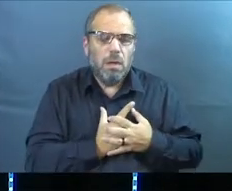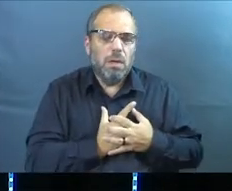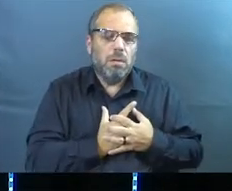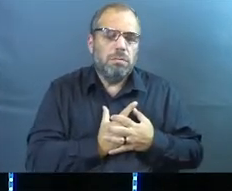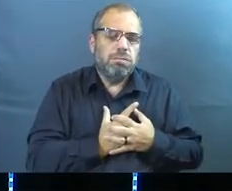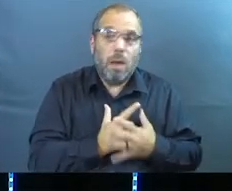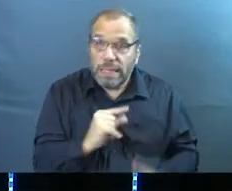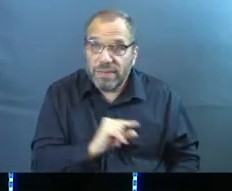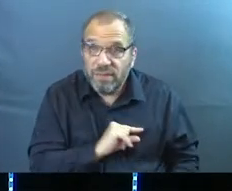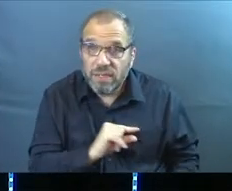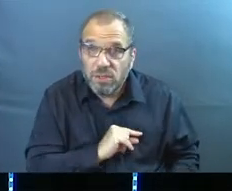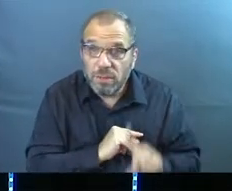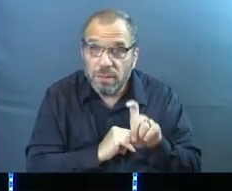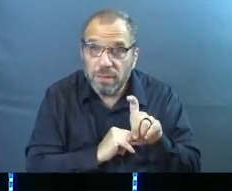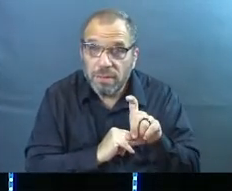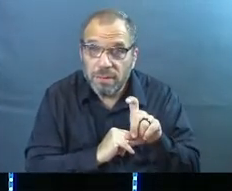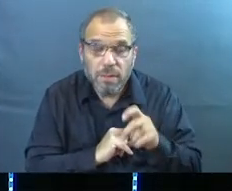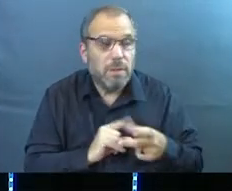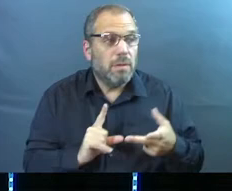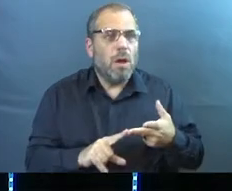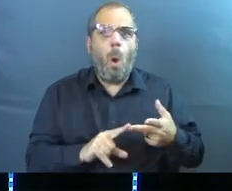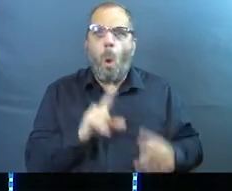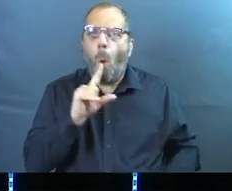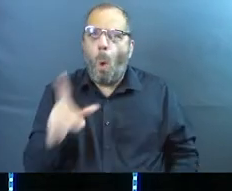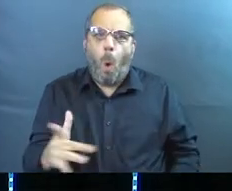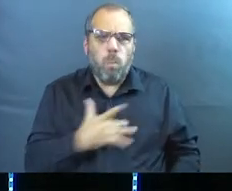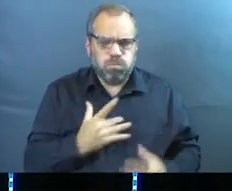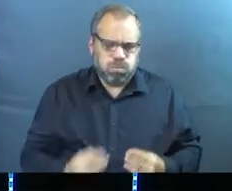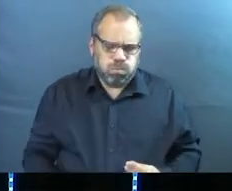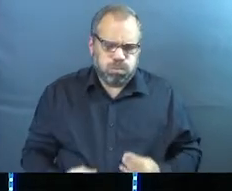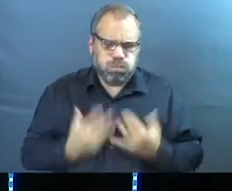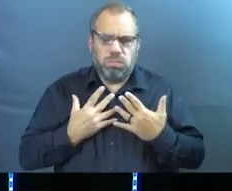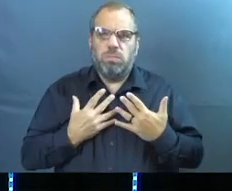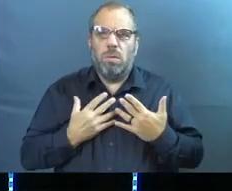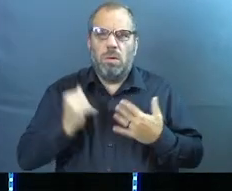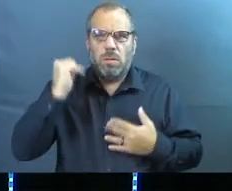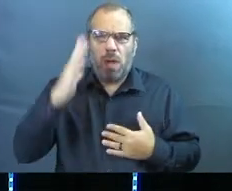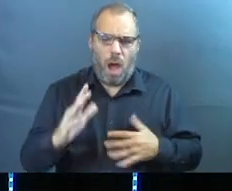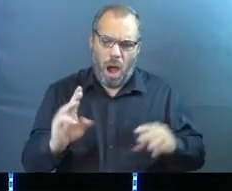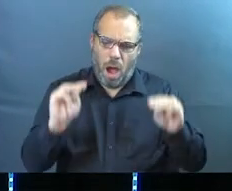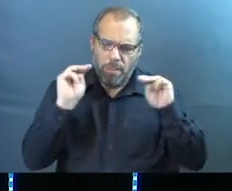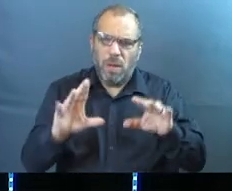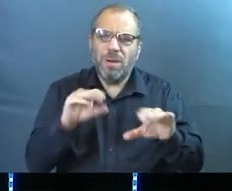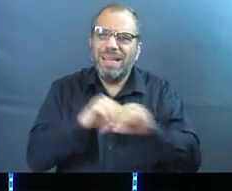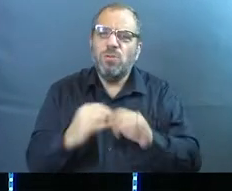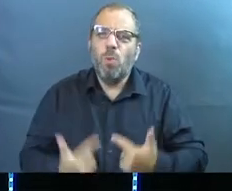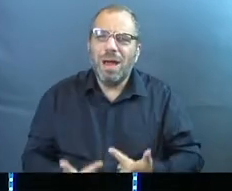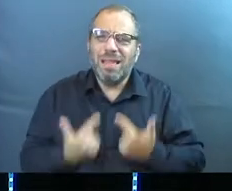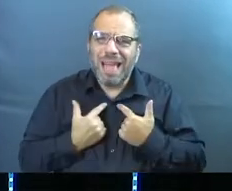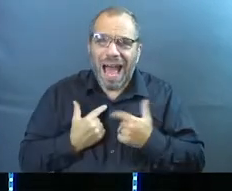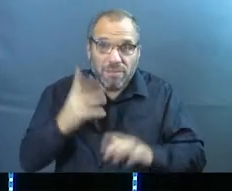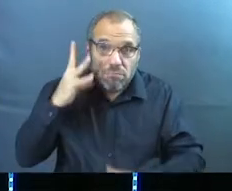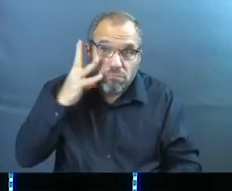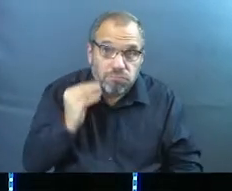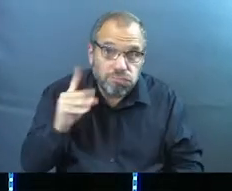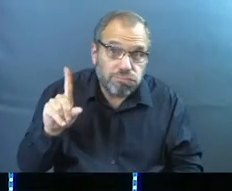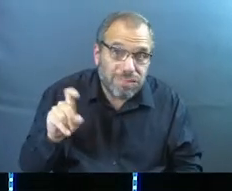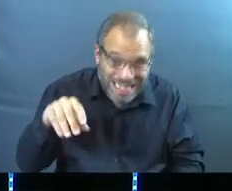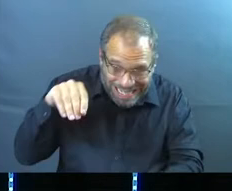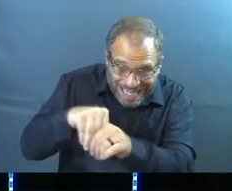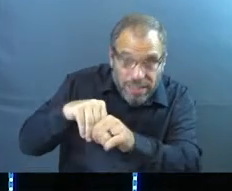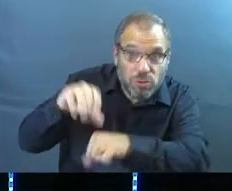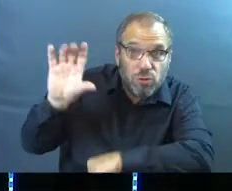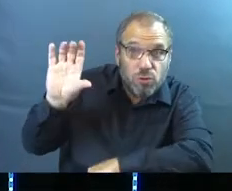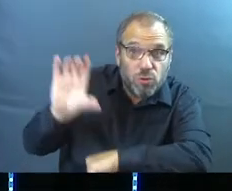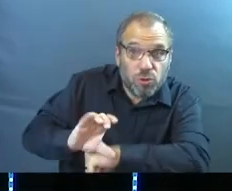God convicted you. God stirred you. God did a miracle in your life in a church service